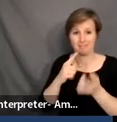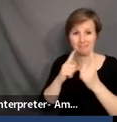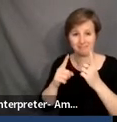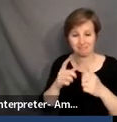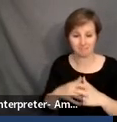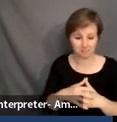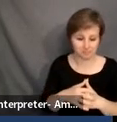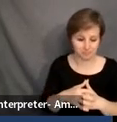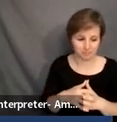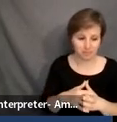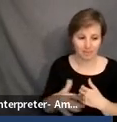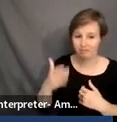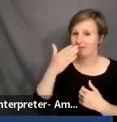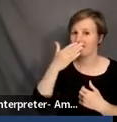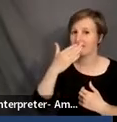Thanks, Victoria.